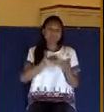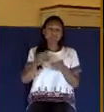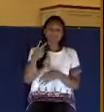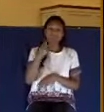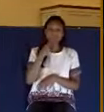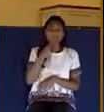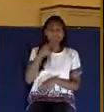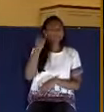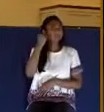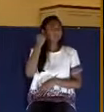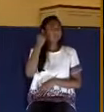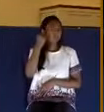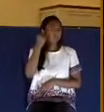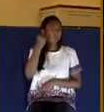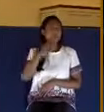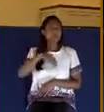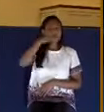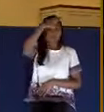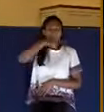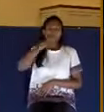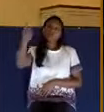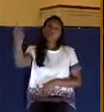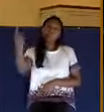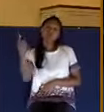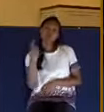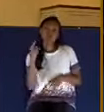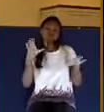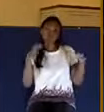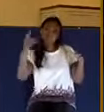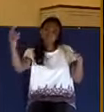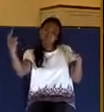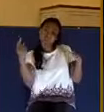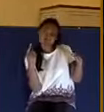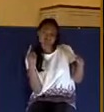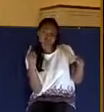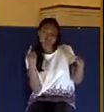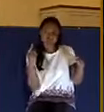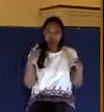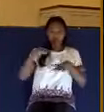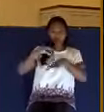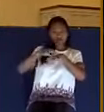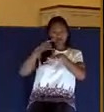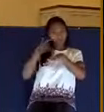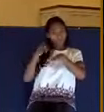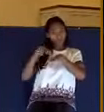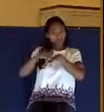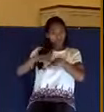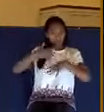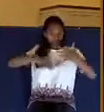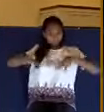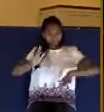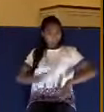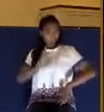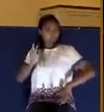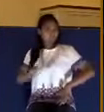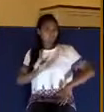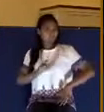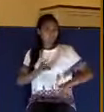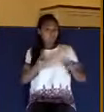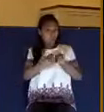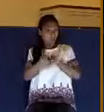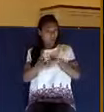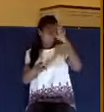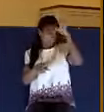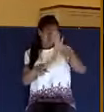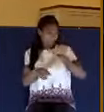assembly a man with a gold ring and goodly apparel, and there come in also a poor man and